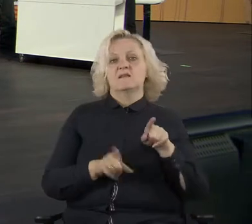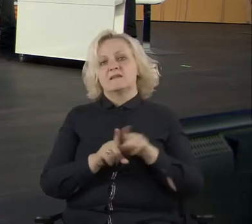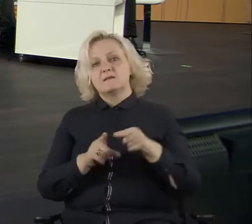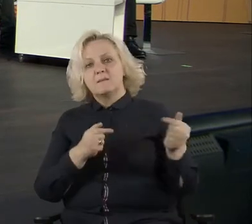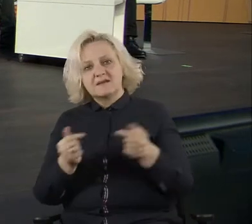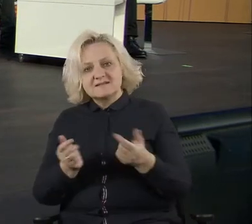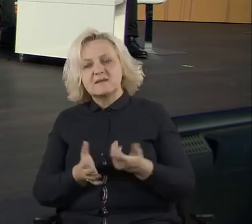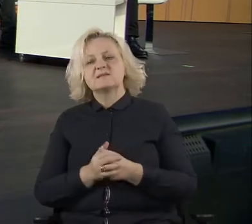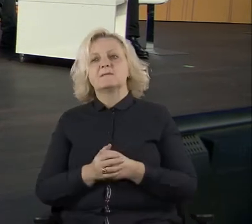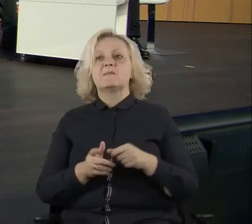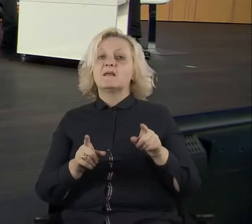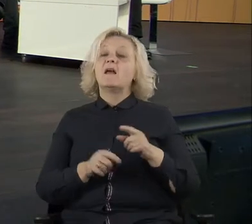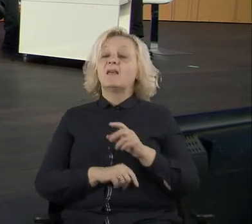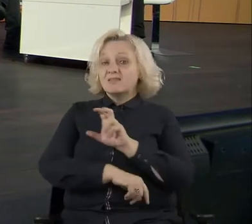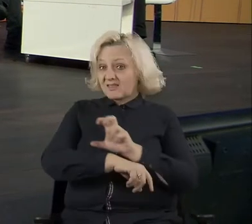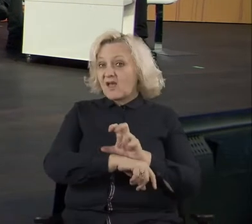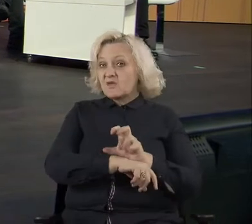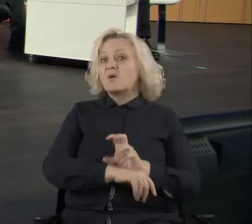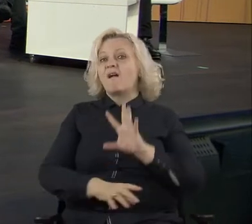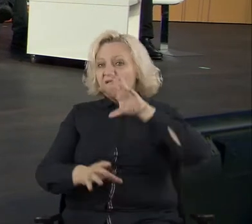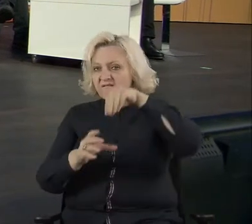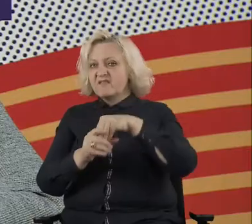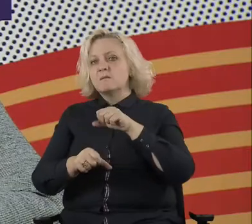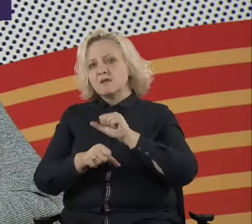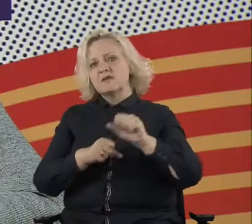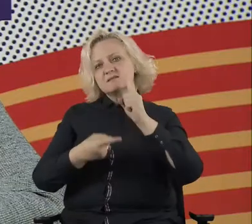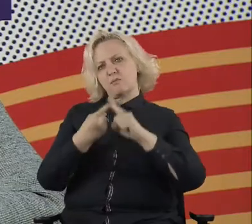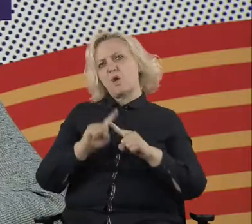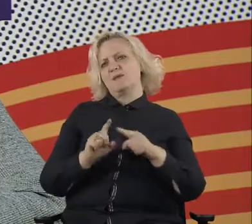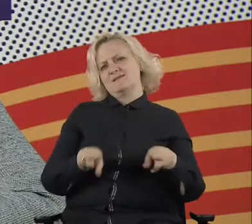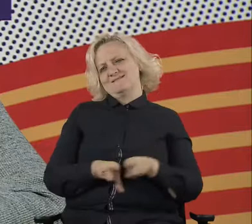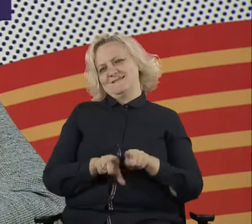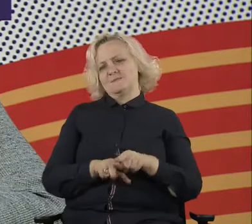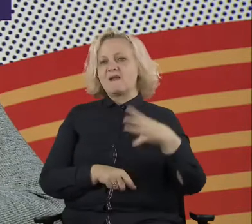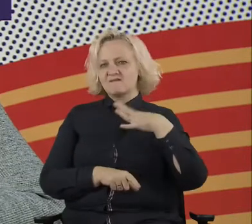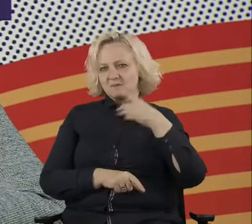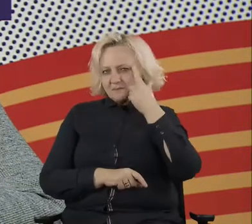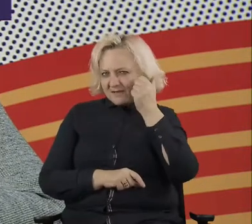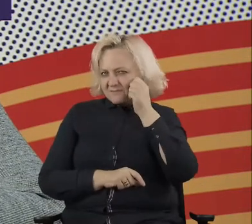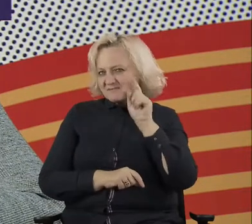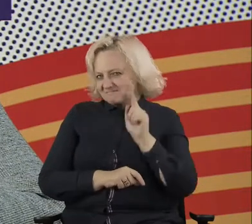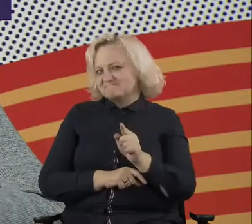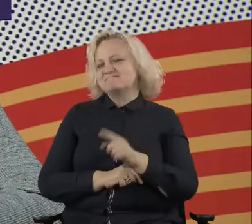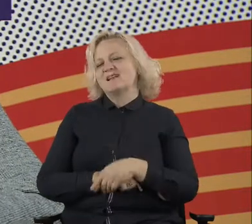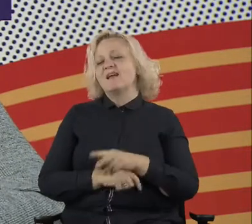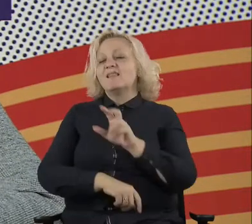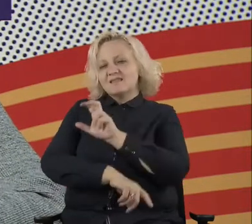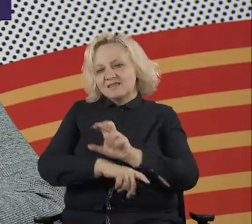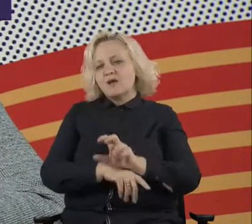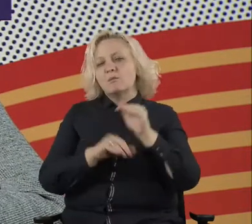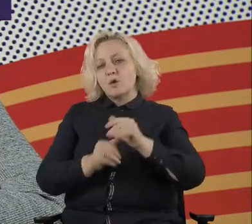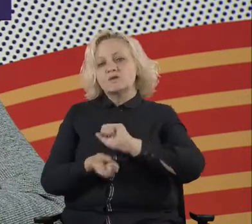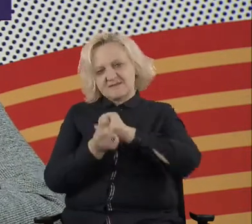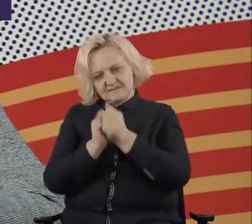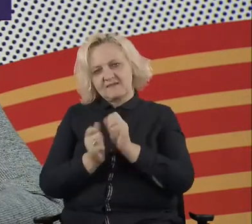the end, I, I, I think it's important always to remark that, uh, uh, of course, technology is transformative. Like we can think about how digital tools